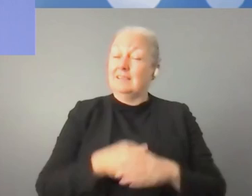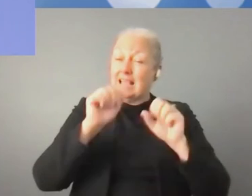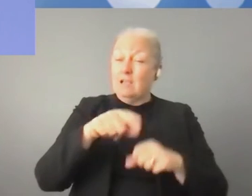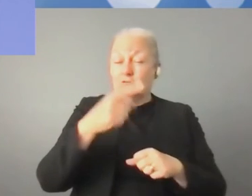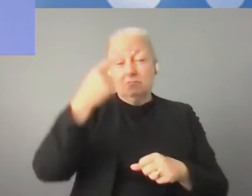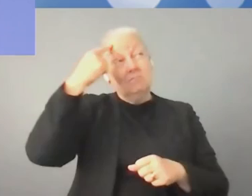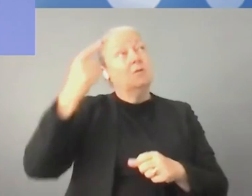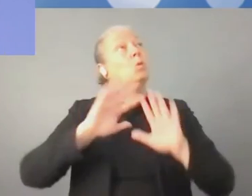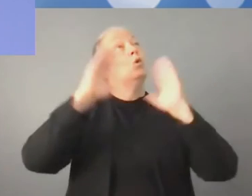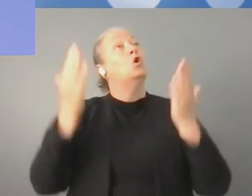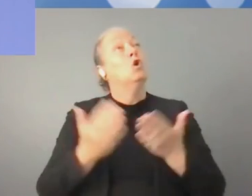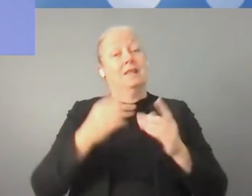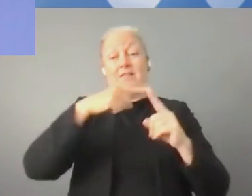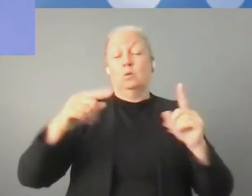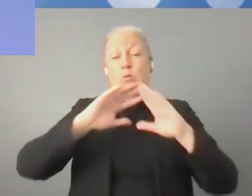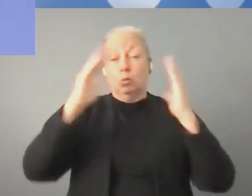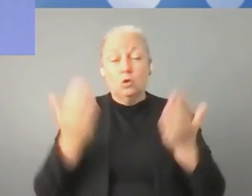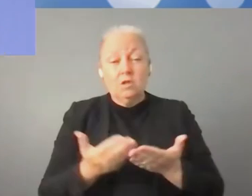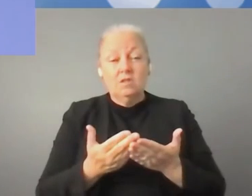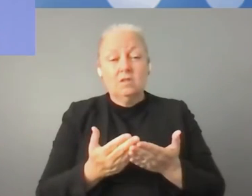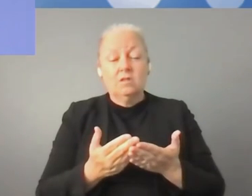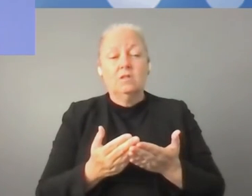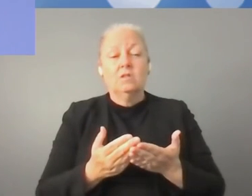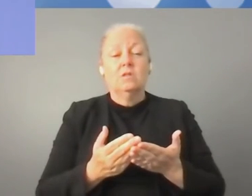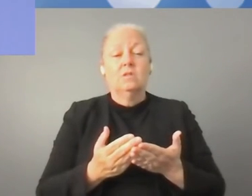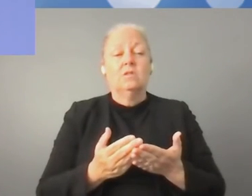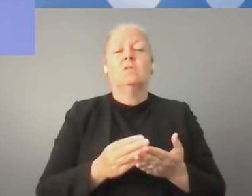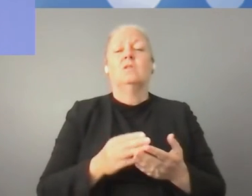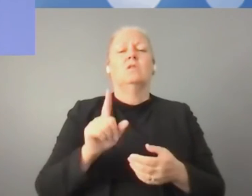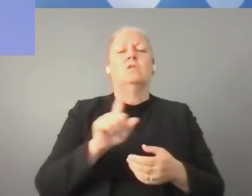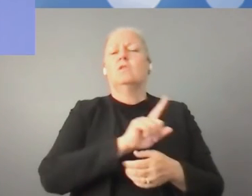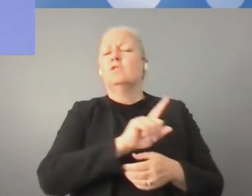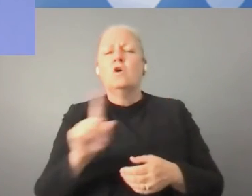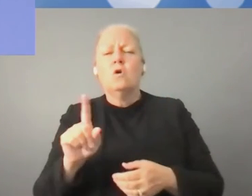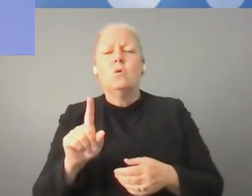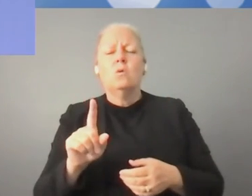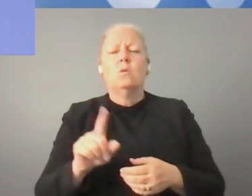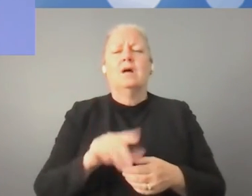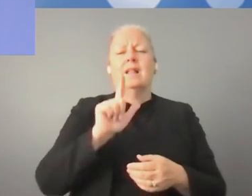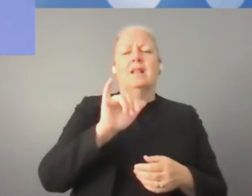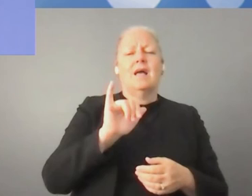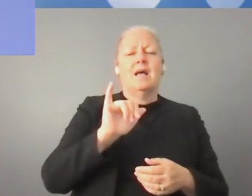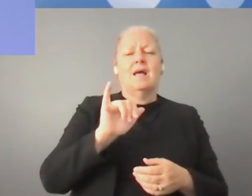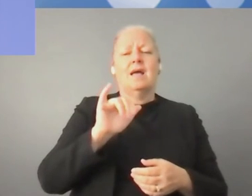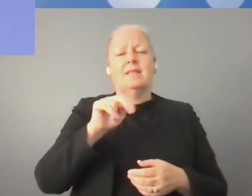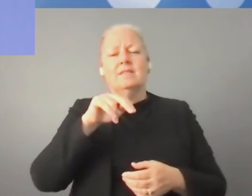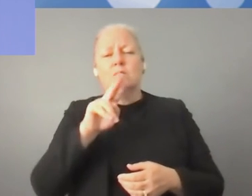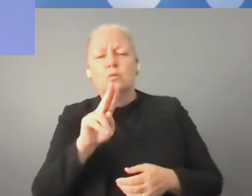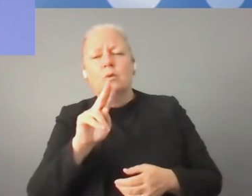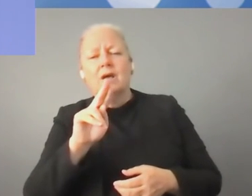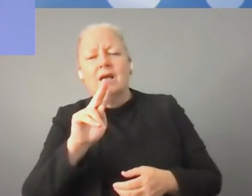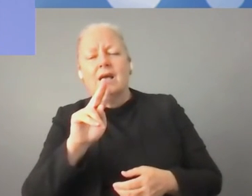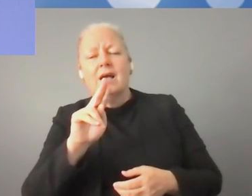a digital world, without Linux, MySQL, Apache, OpenStreetMap,